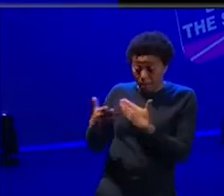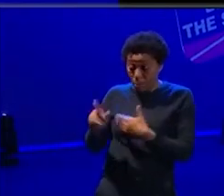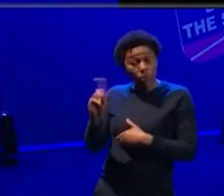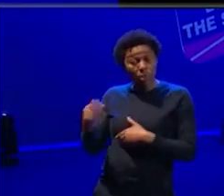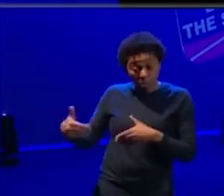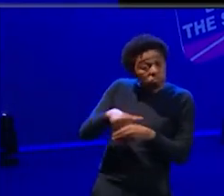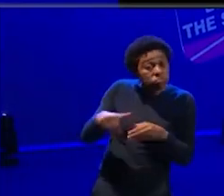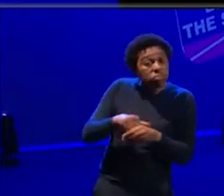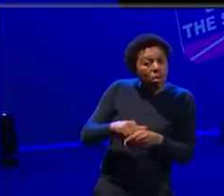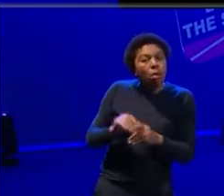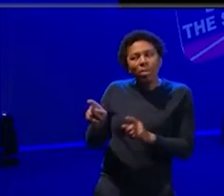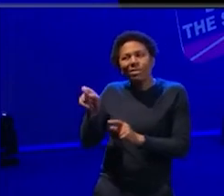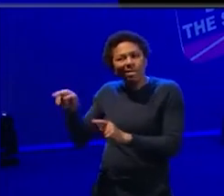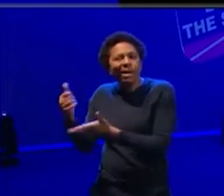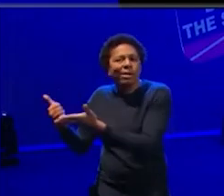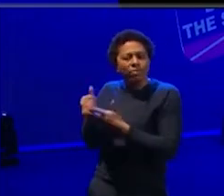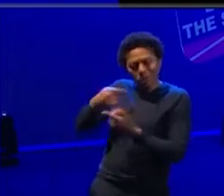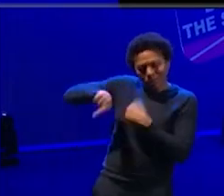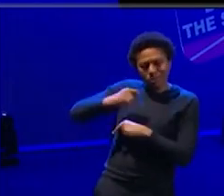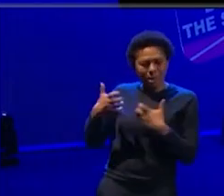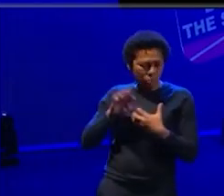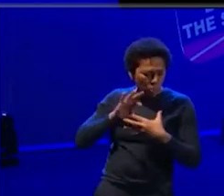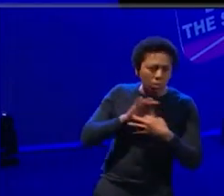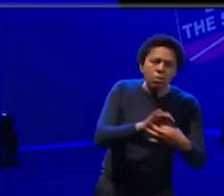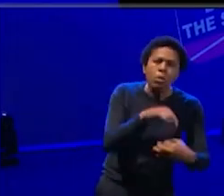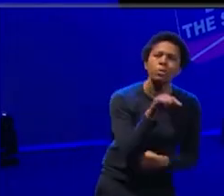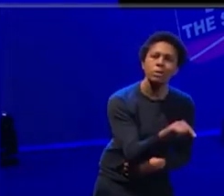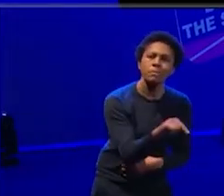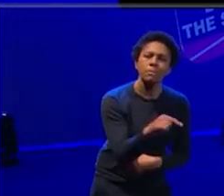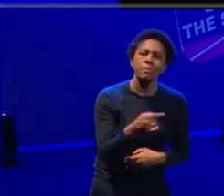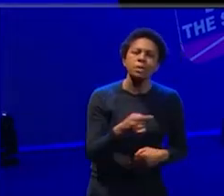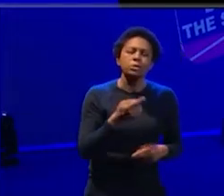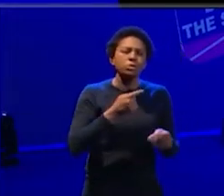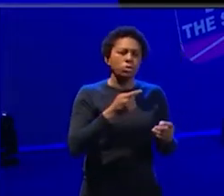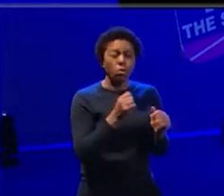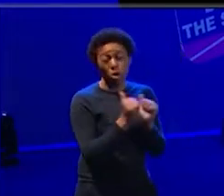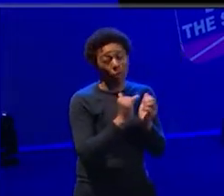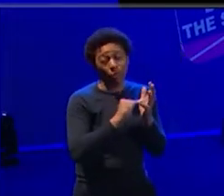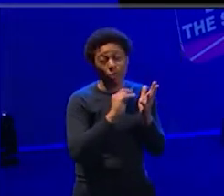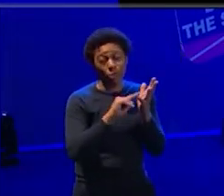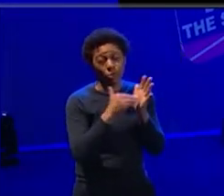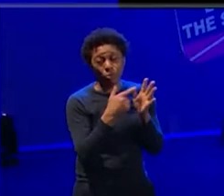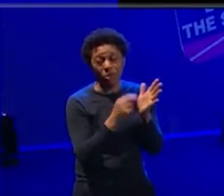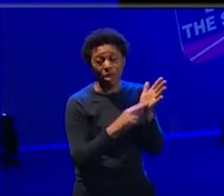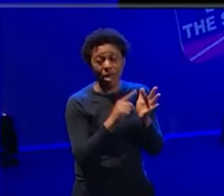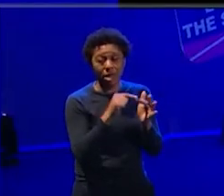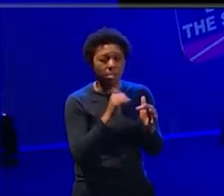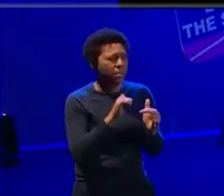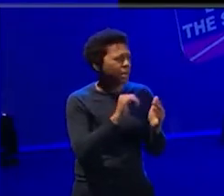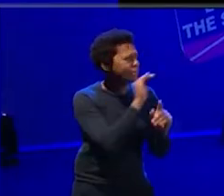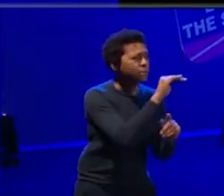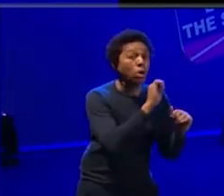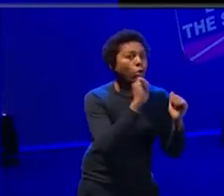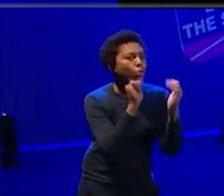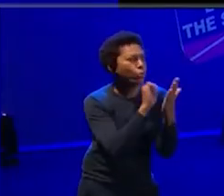us to help those participants. So again, I think Suzanne talked about like speaking to the right people who maybe have a little bit more experience